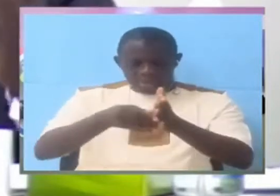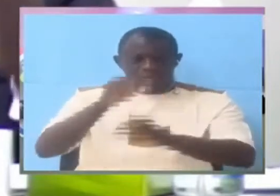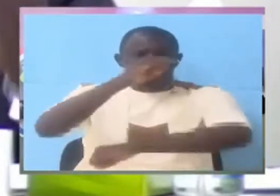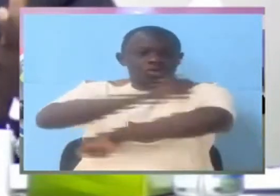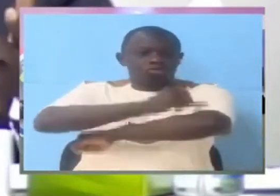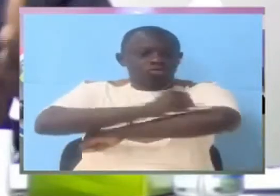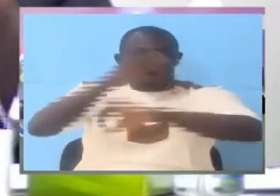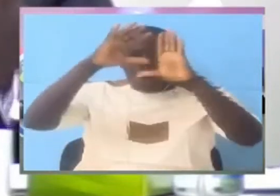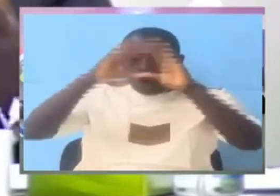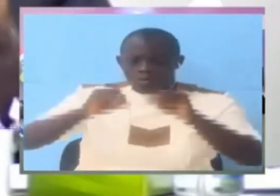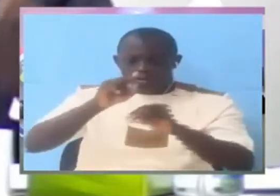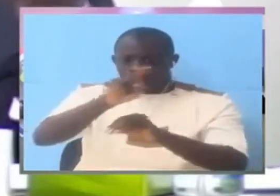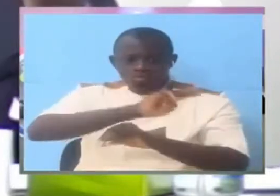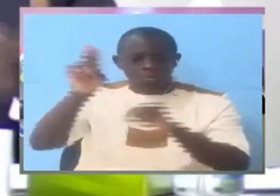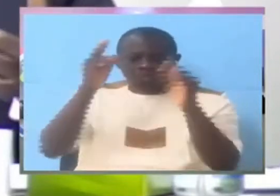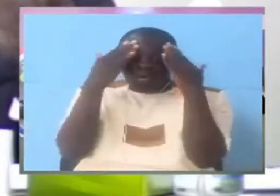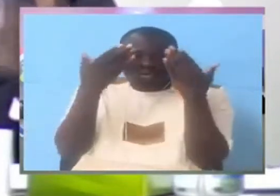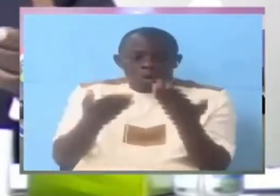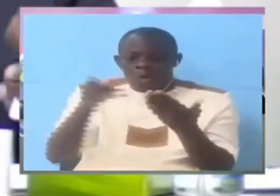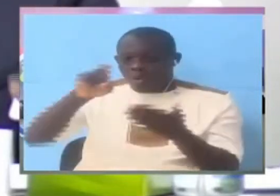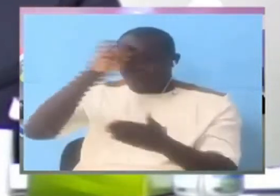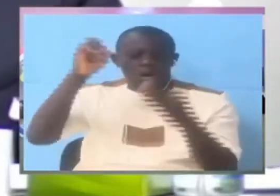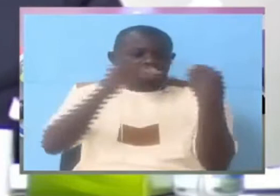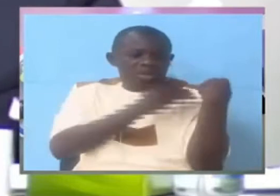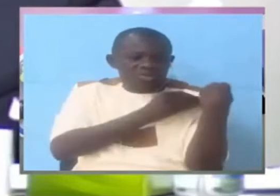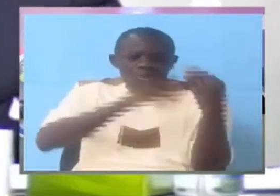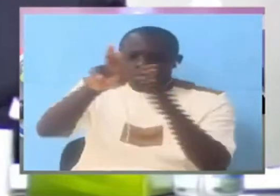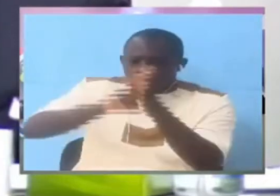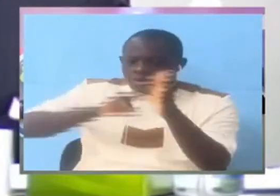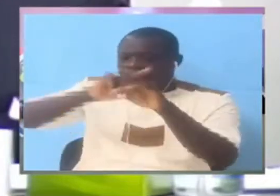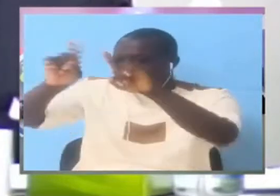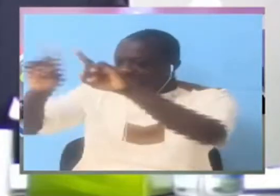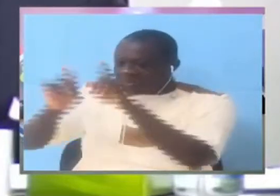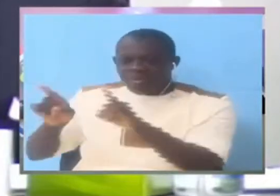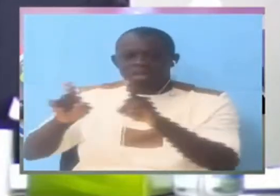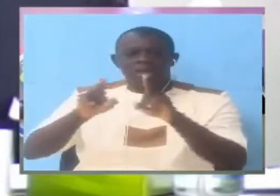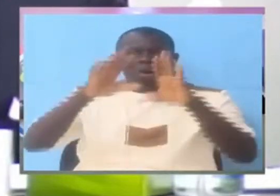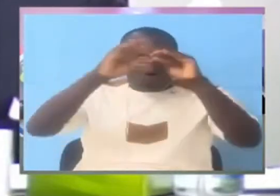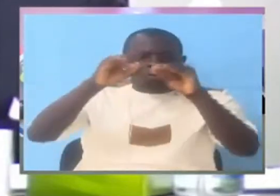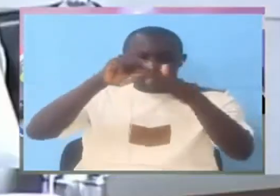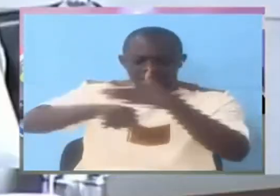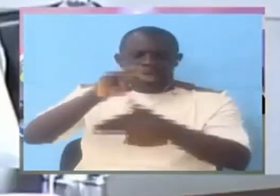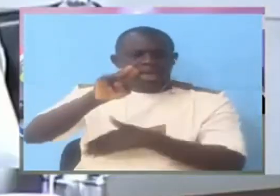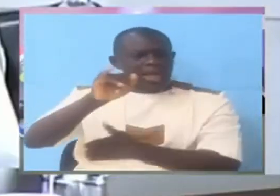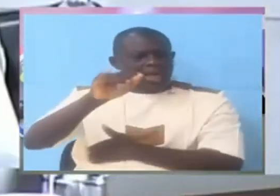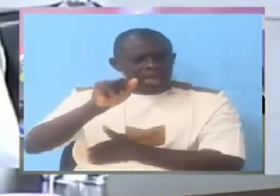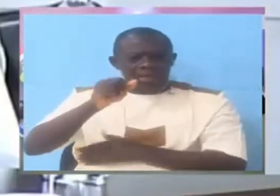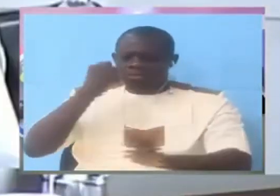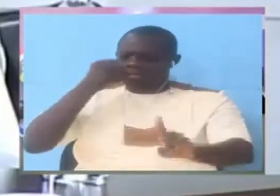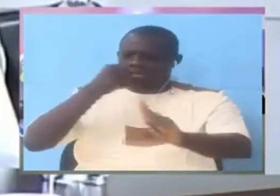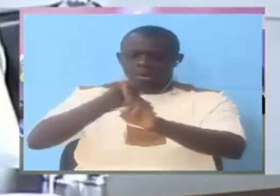know what are the functions and roles of the various units within the institutions. That is a tragedy. if I may come in.